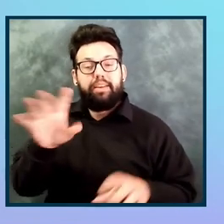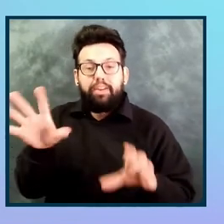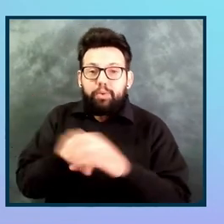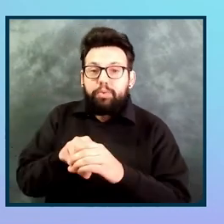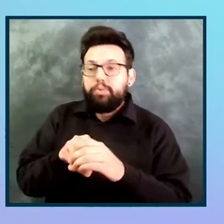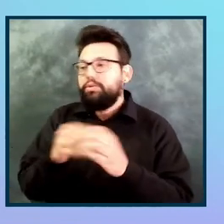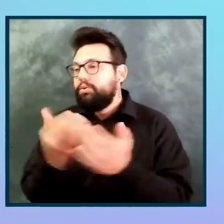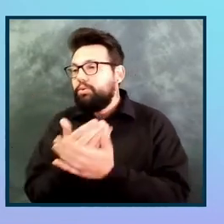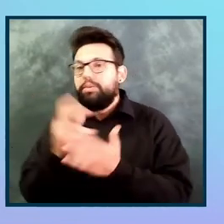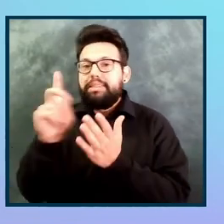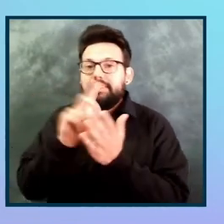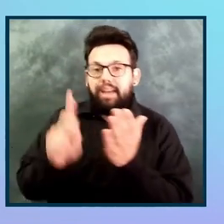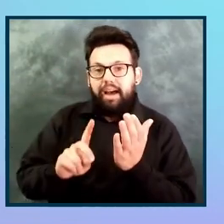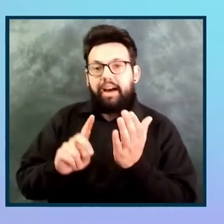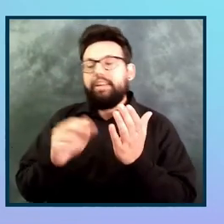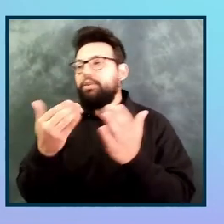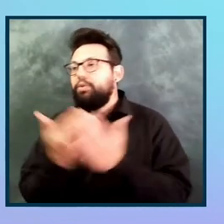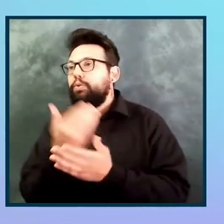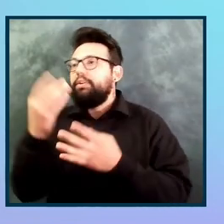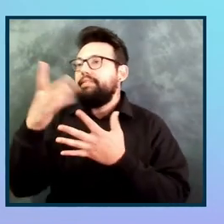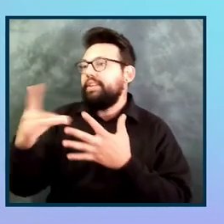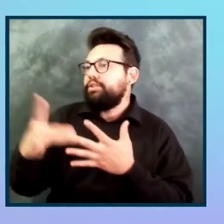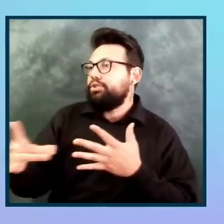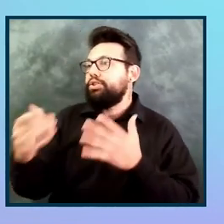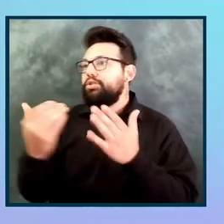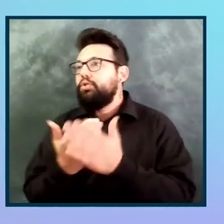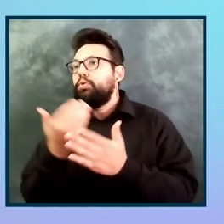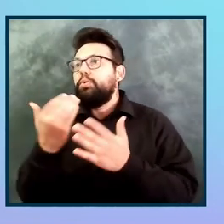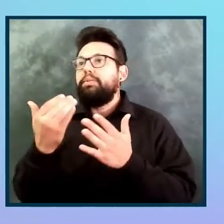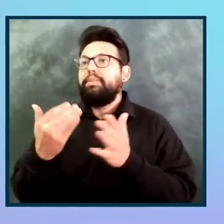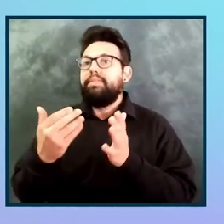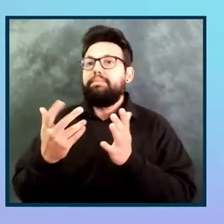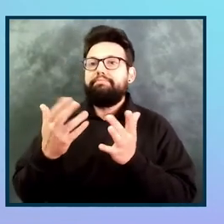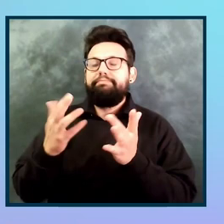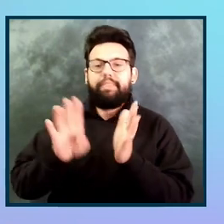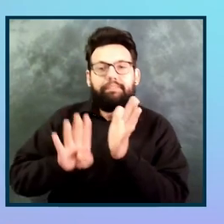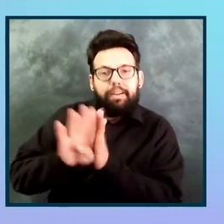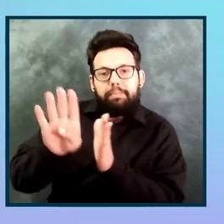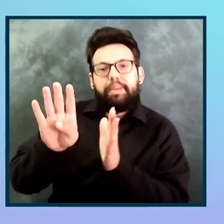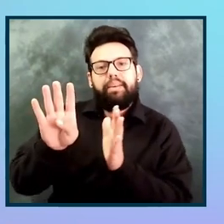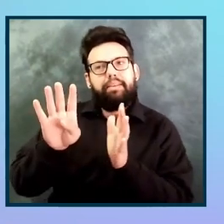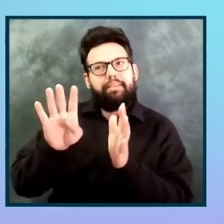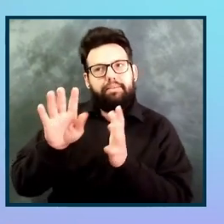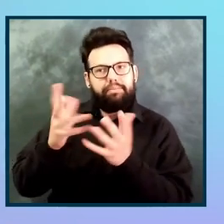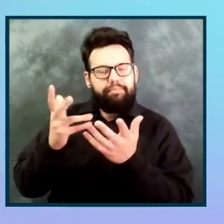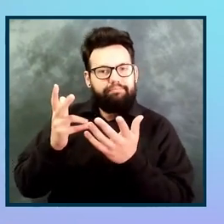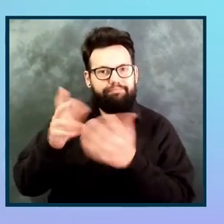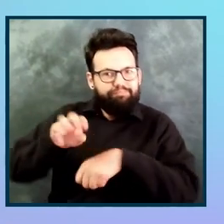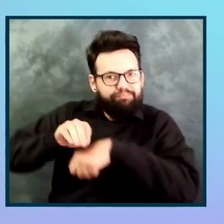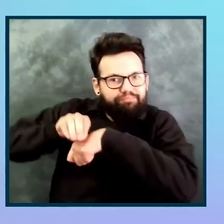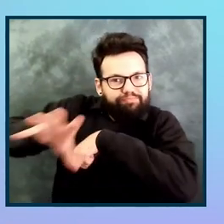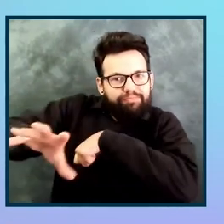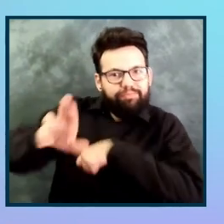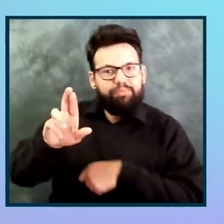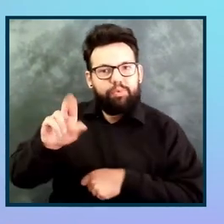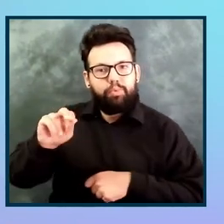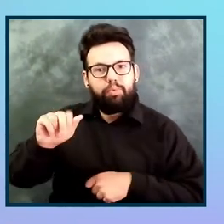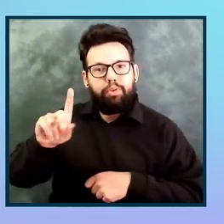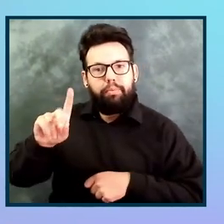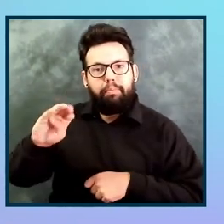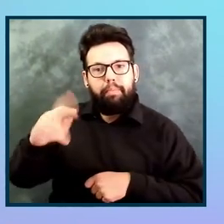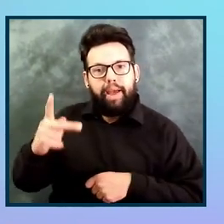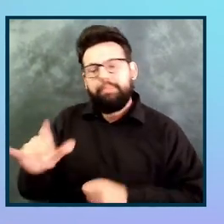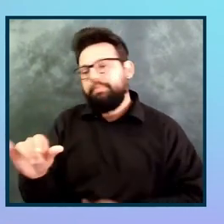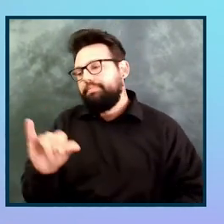features, new development, it helps shape the accessibility roadmap. So, what we do then is we have any issues from an audit that